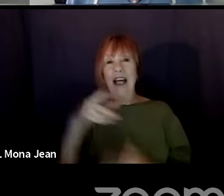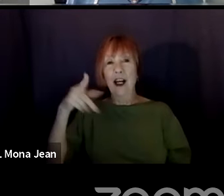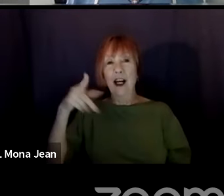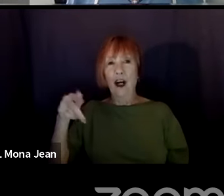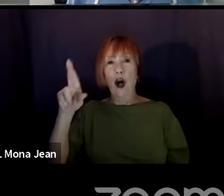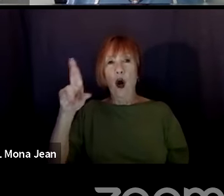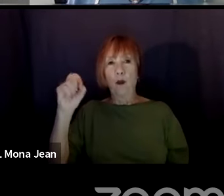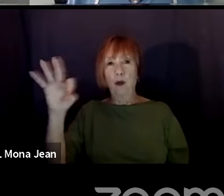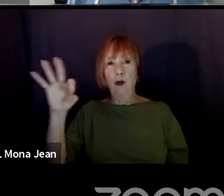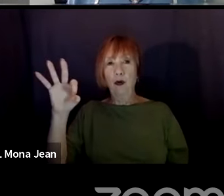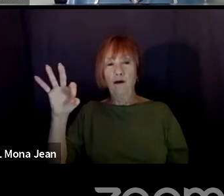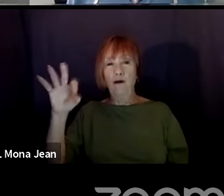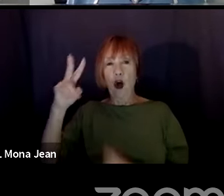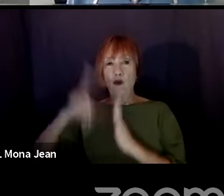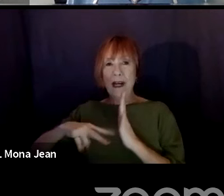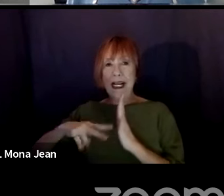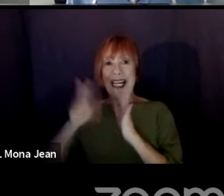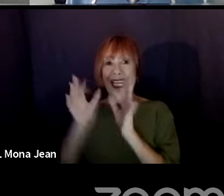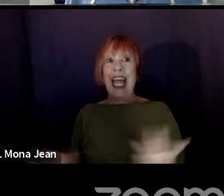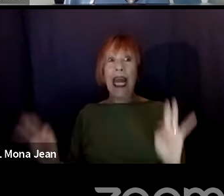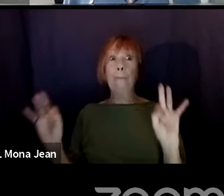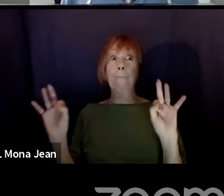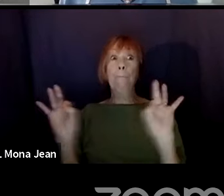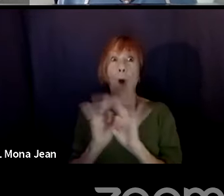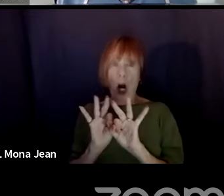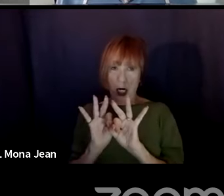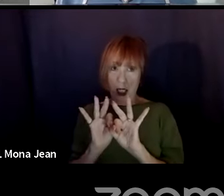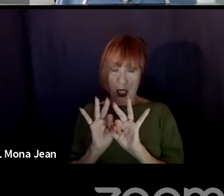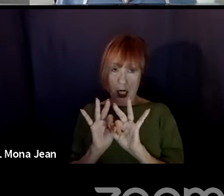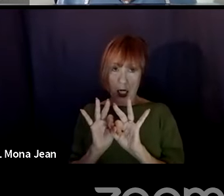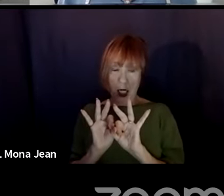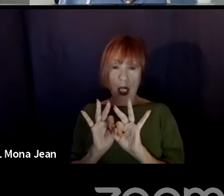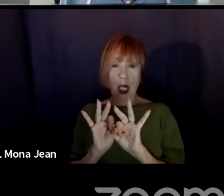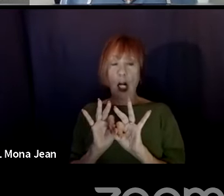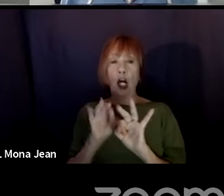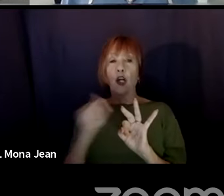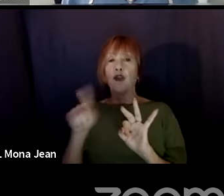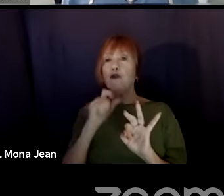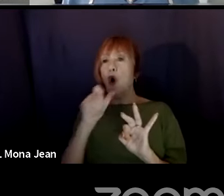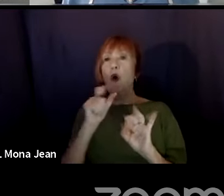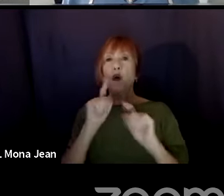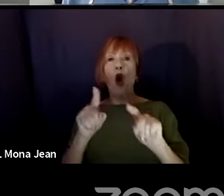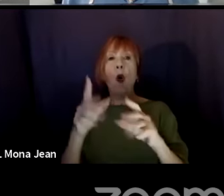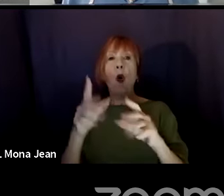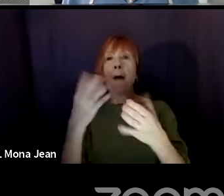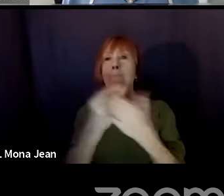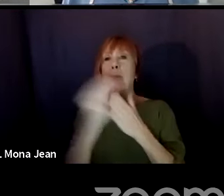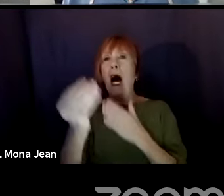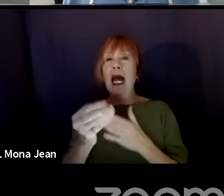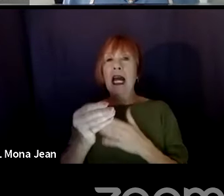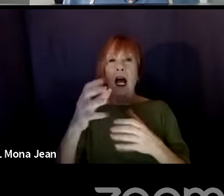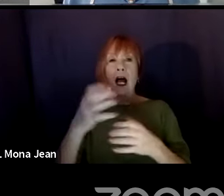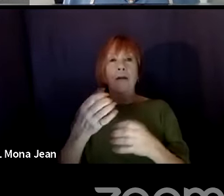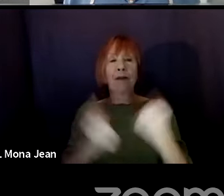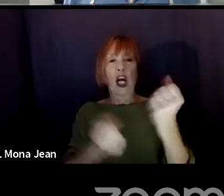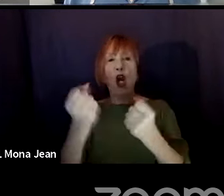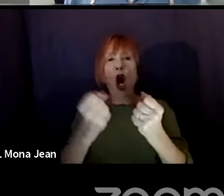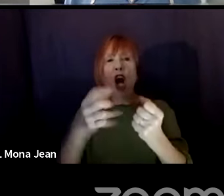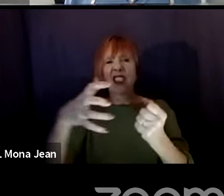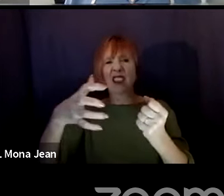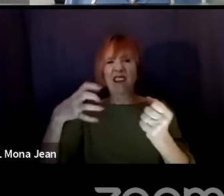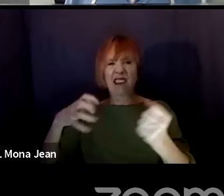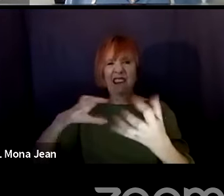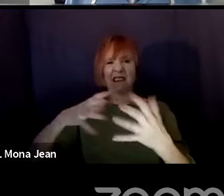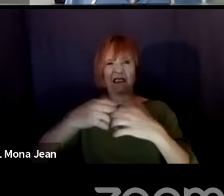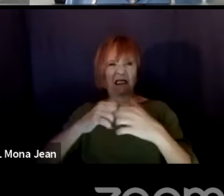And it really is. Uh, it's like you, you wouldn't buy a scratched up car. So why would you buy a typoed manuscript?